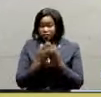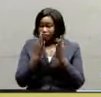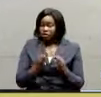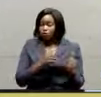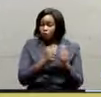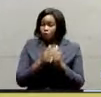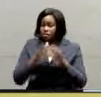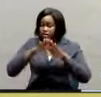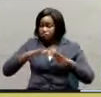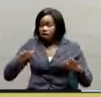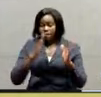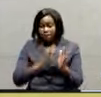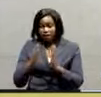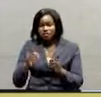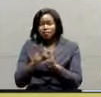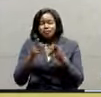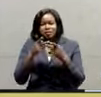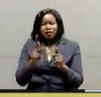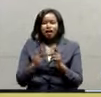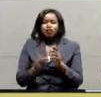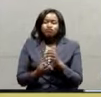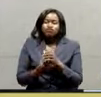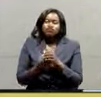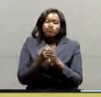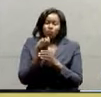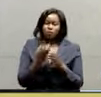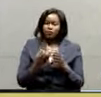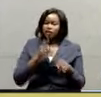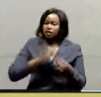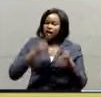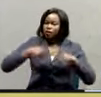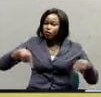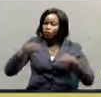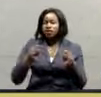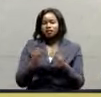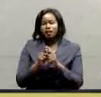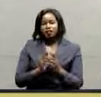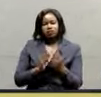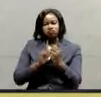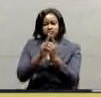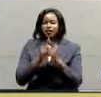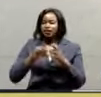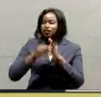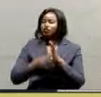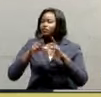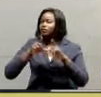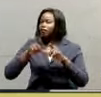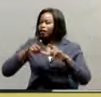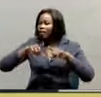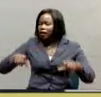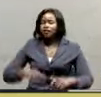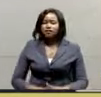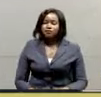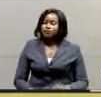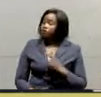and begin to grow up as we deal with the question of land. And you have just escaped. How many judges do you have